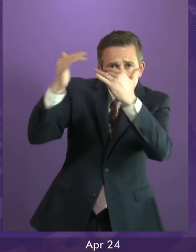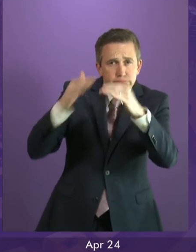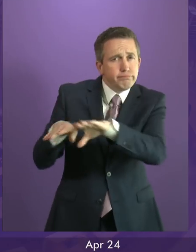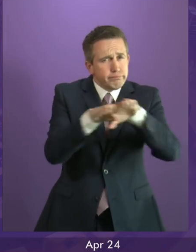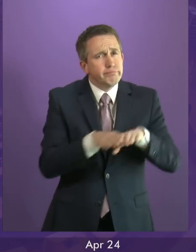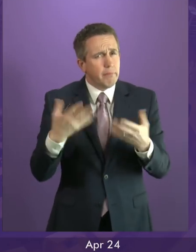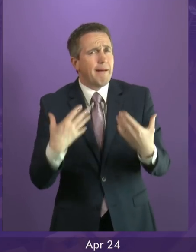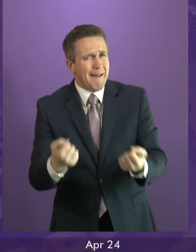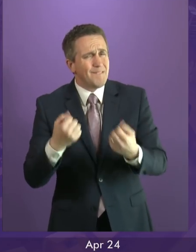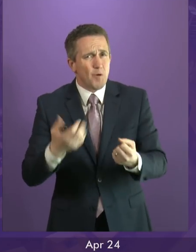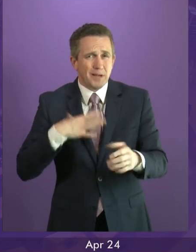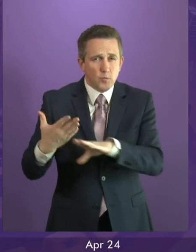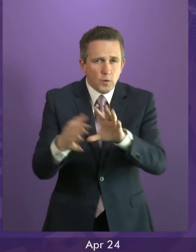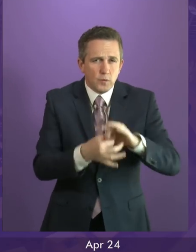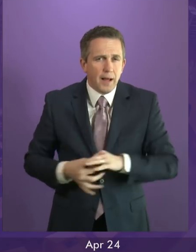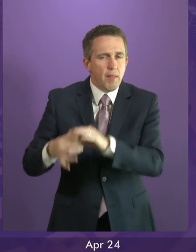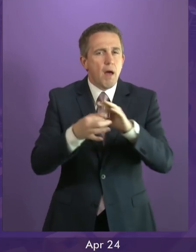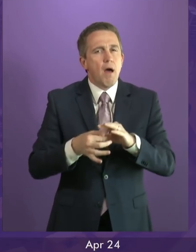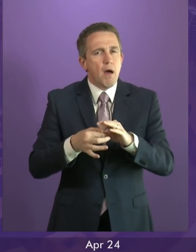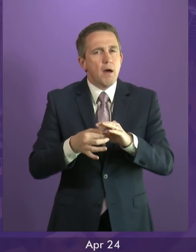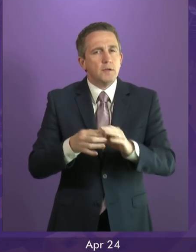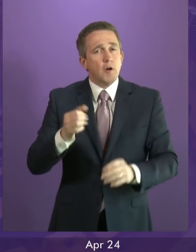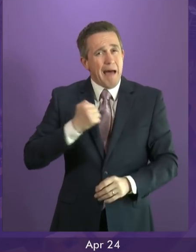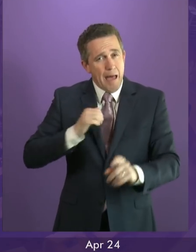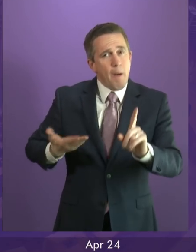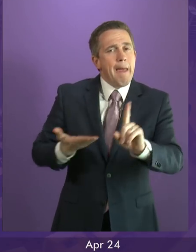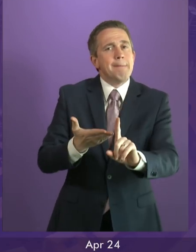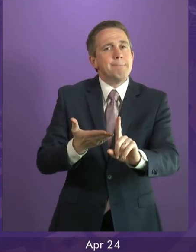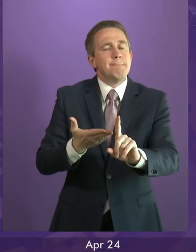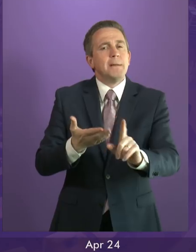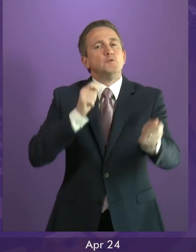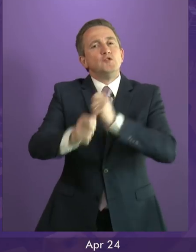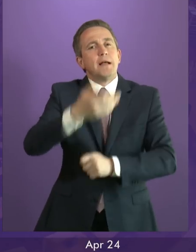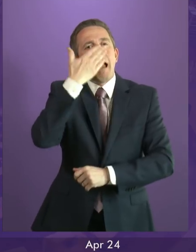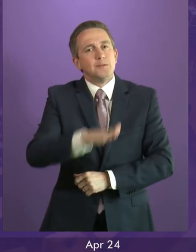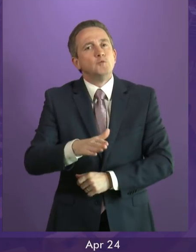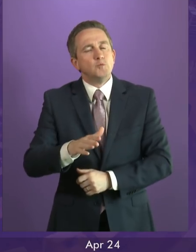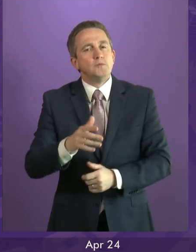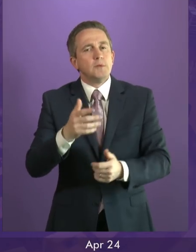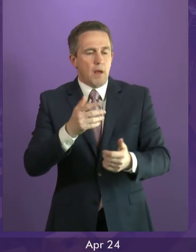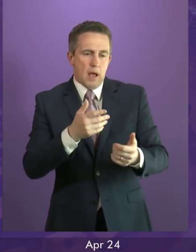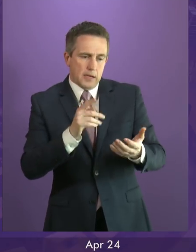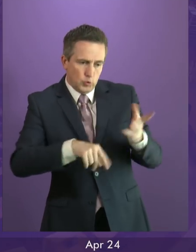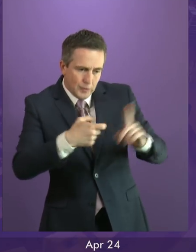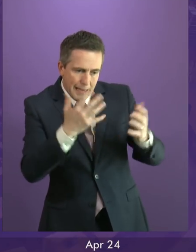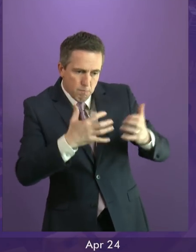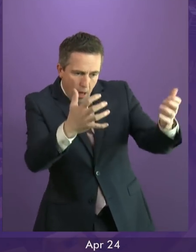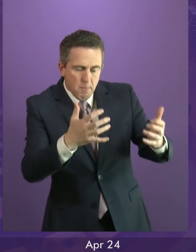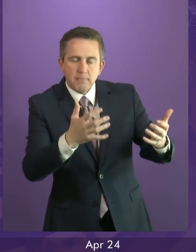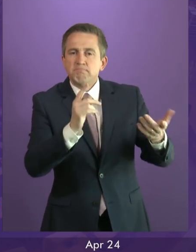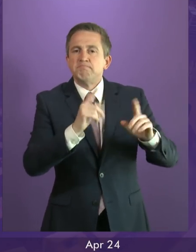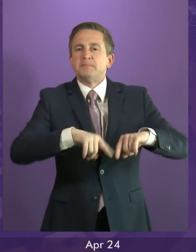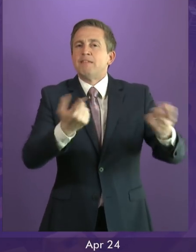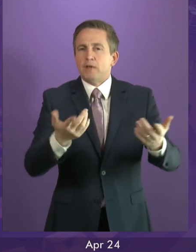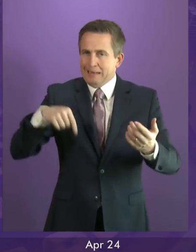Our aim must be to act in a completely different manner to the UK Government and Parliament. The fact